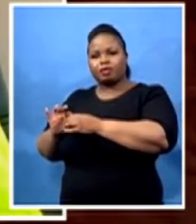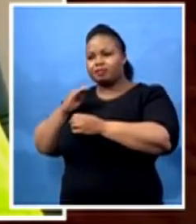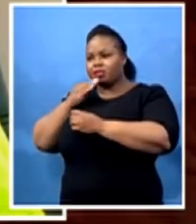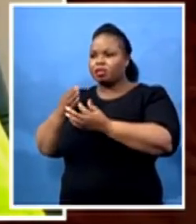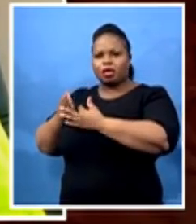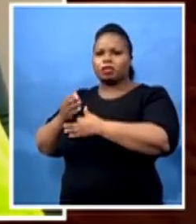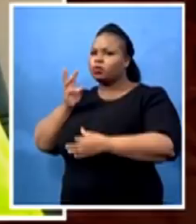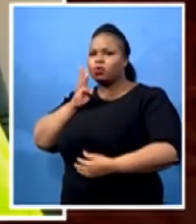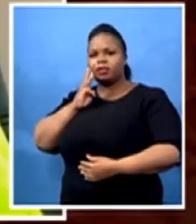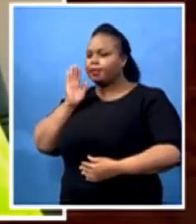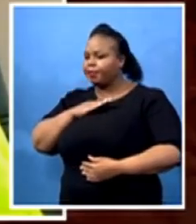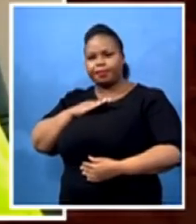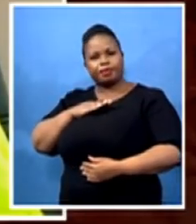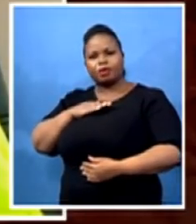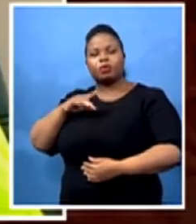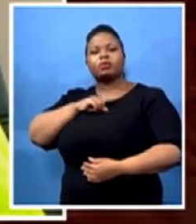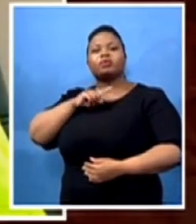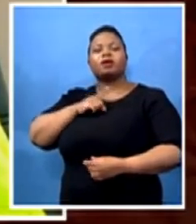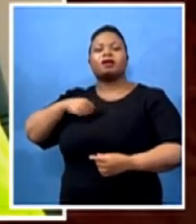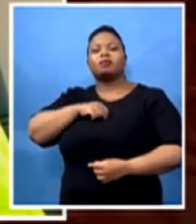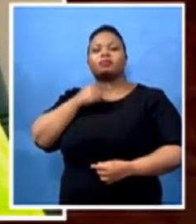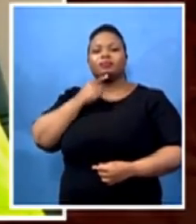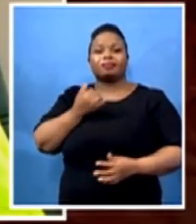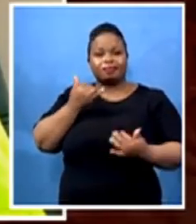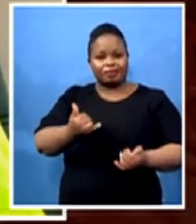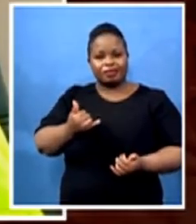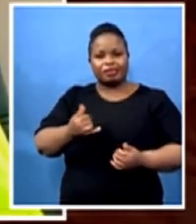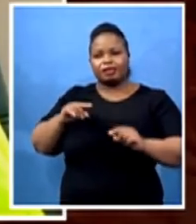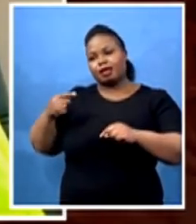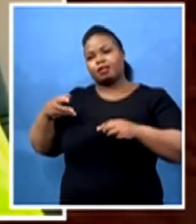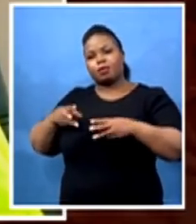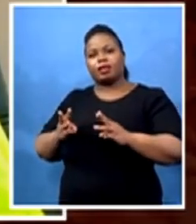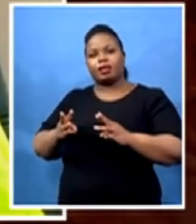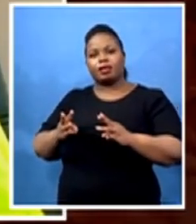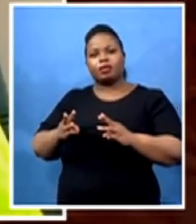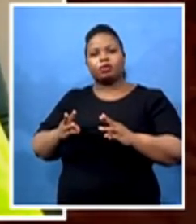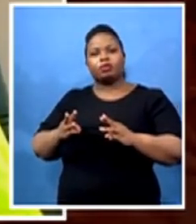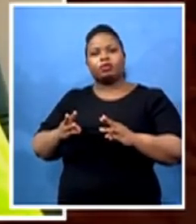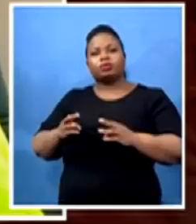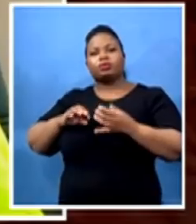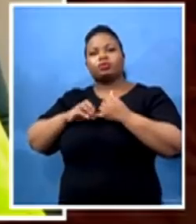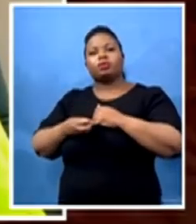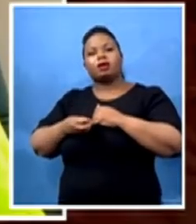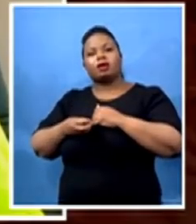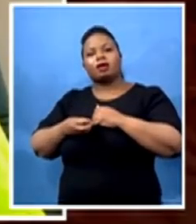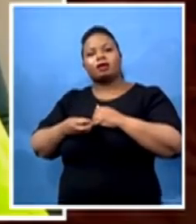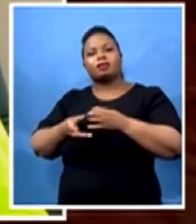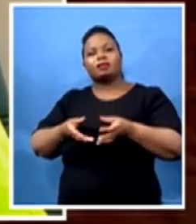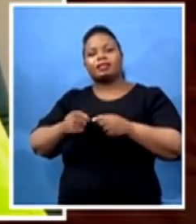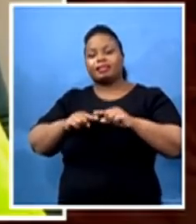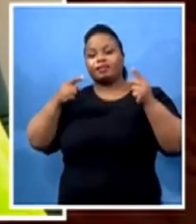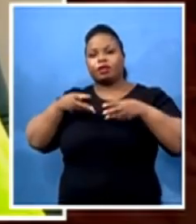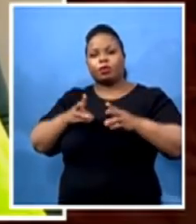we're saying the alternative of bringing other ways of hygiene for residents,